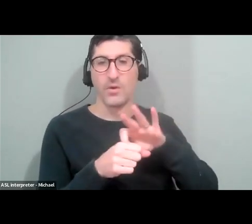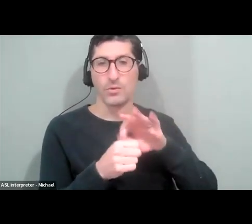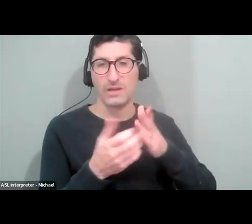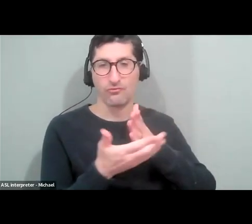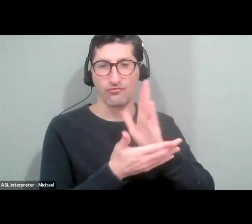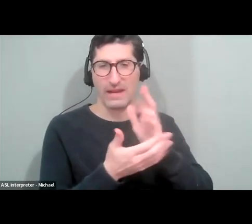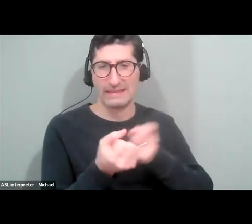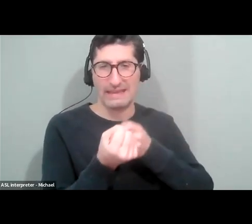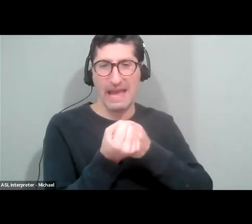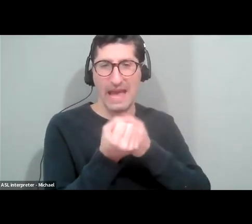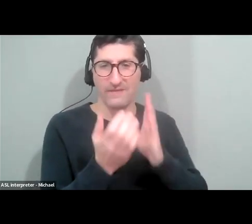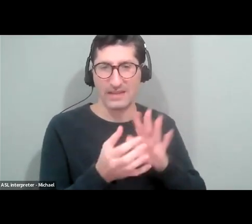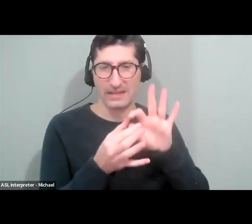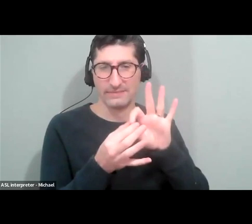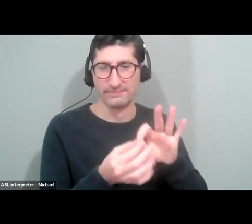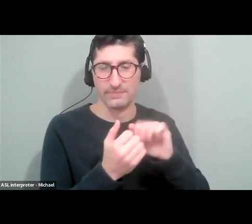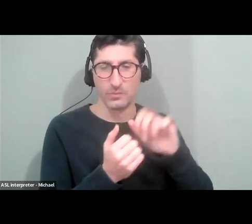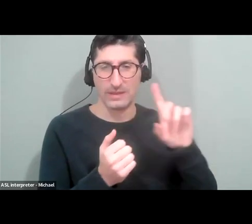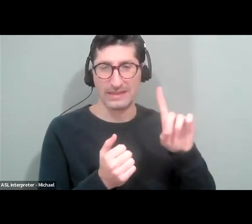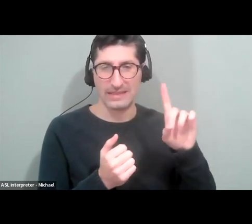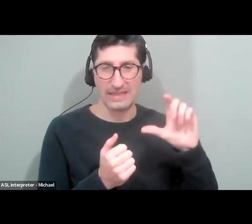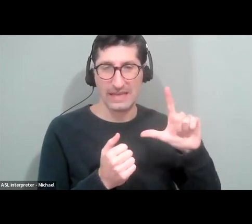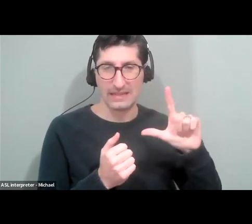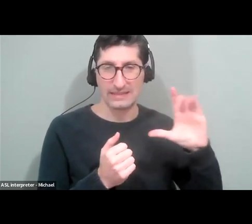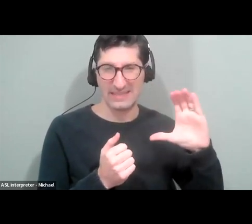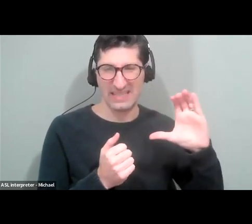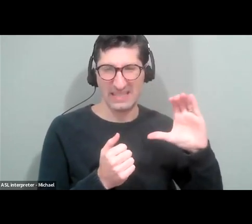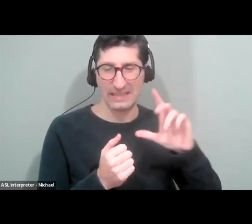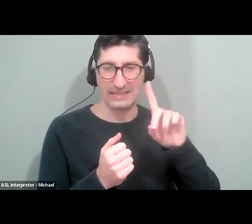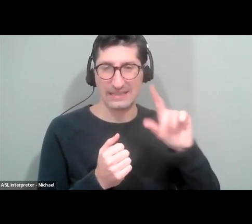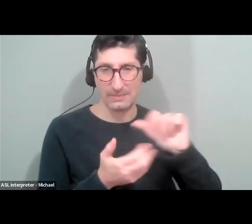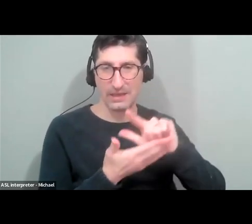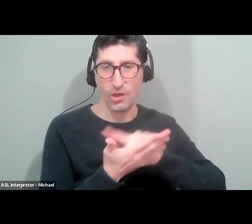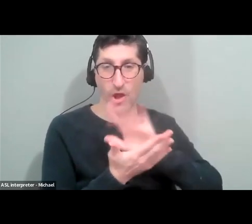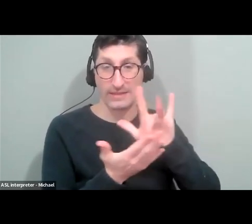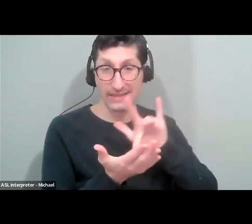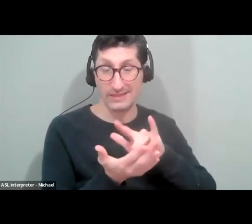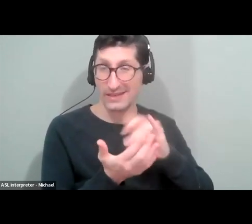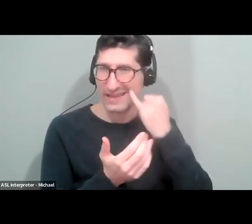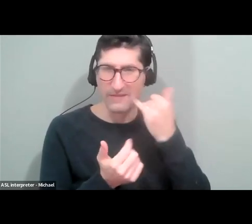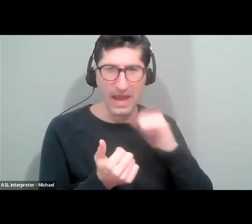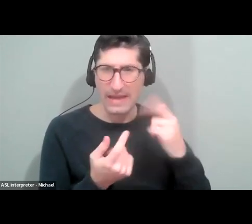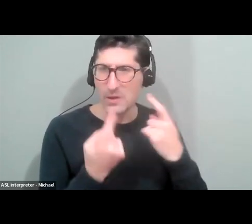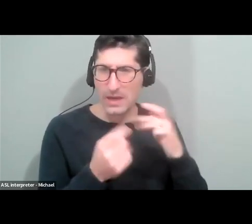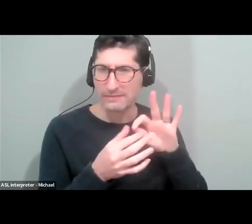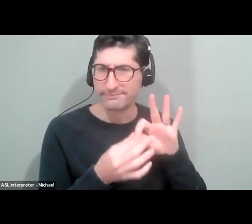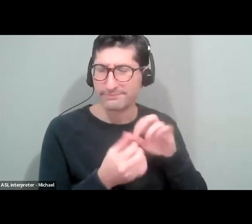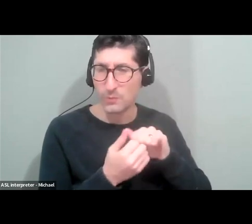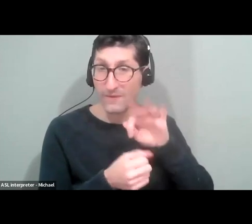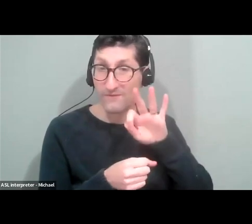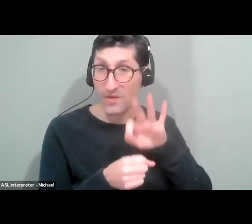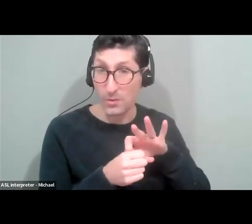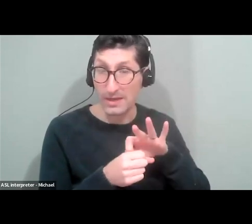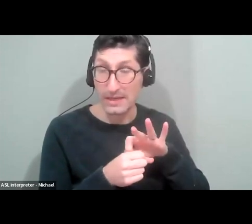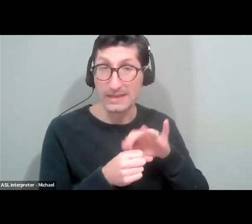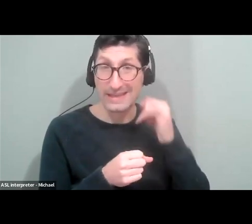uh, issue at a polling place or has questions about voting rights as a person with a disability, uh, can feel free to contact